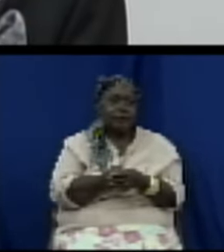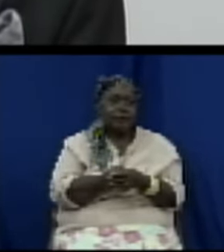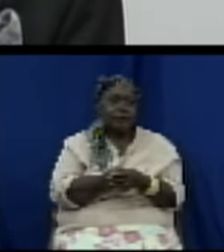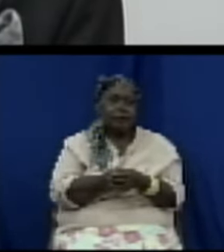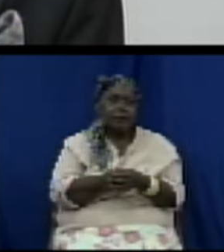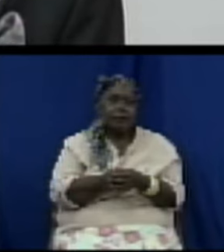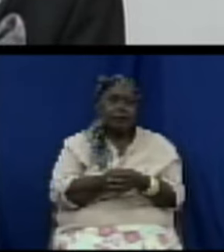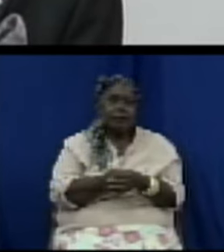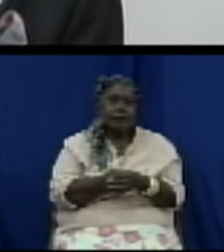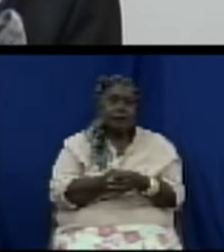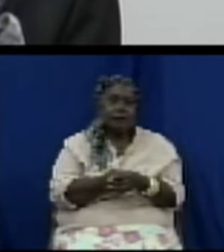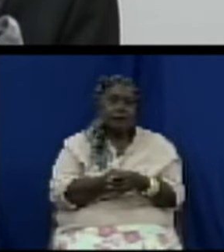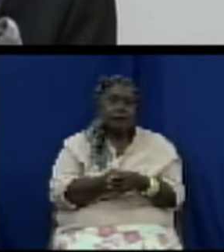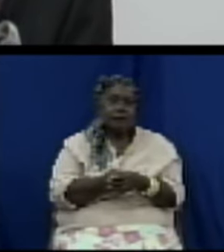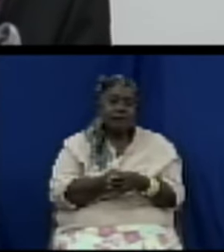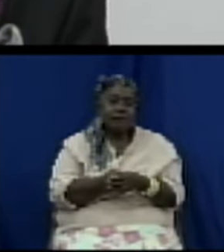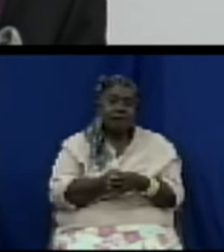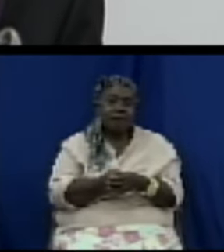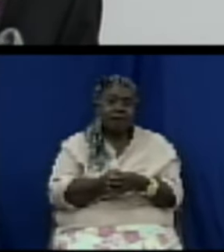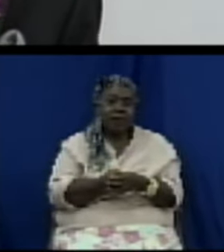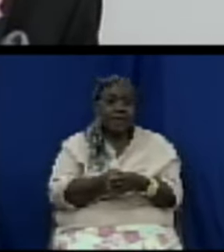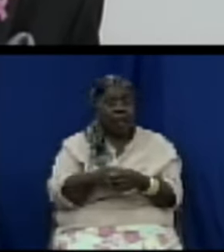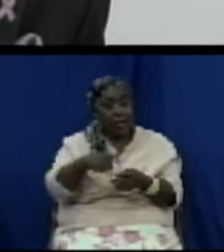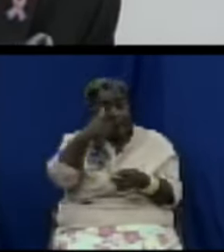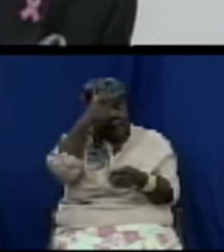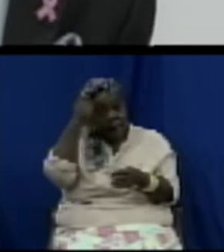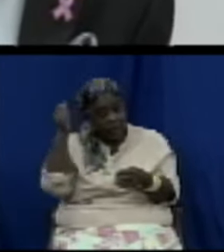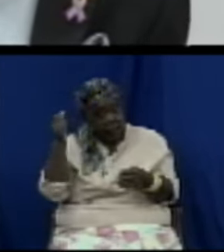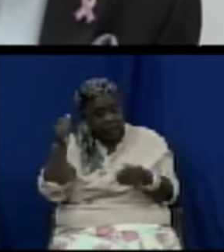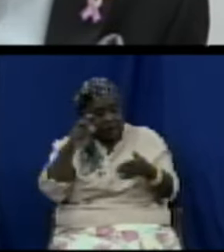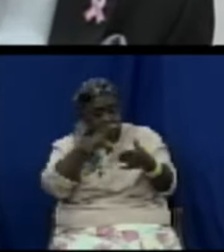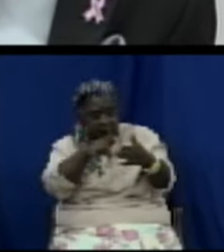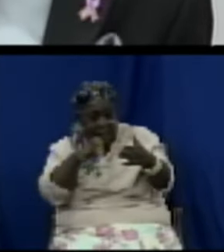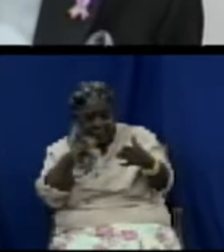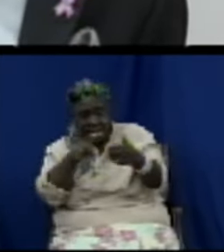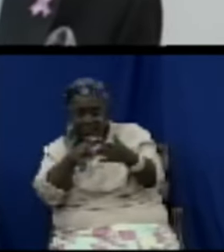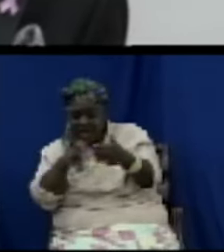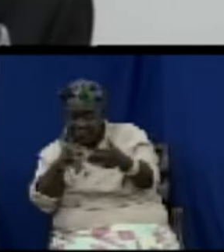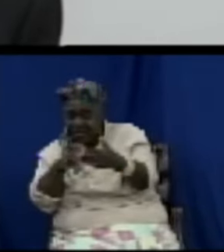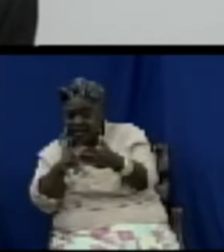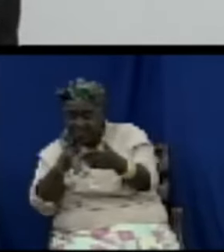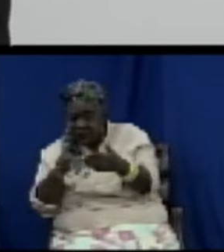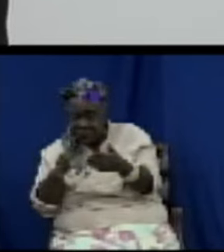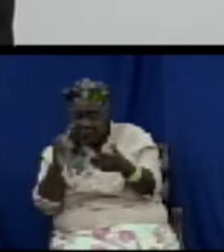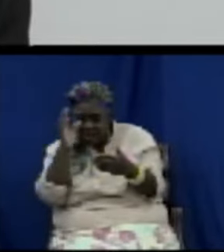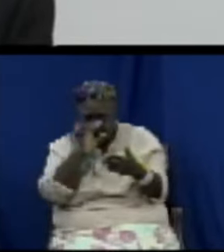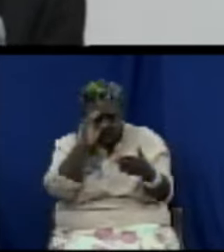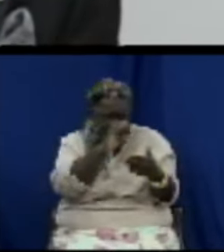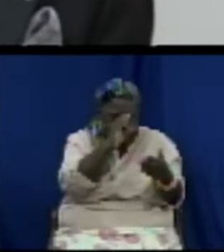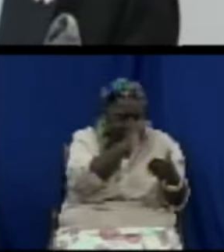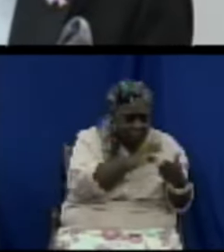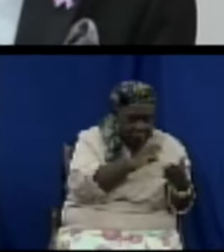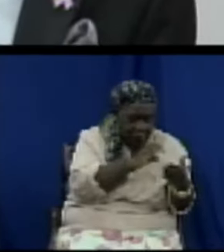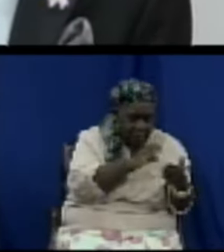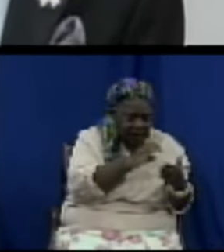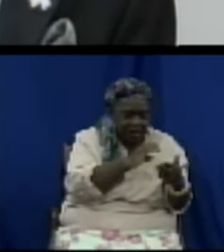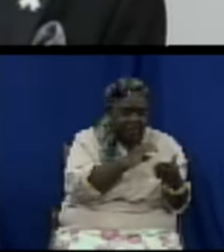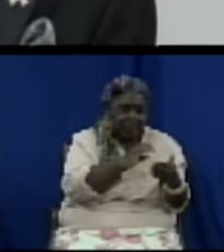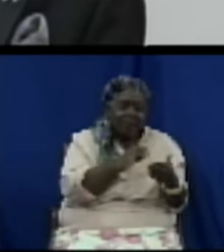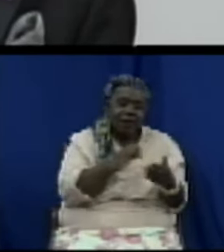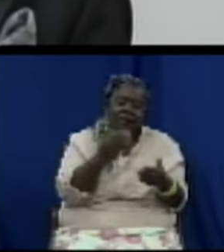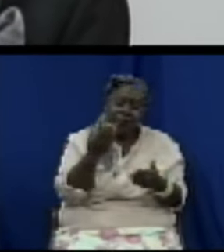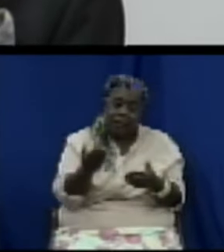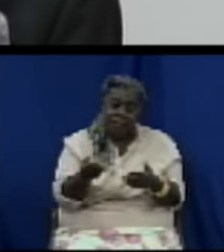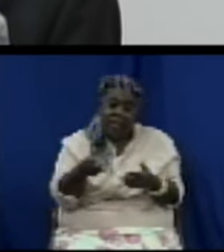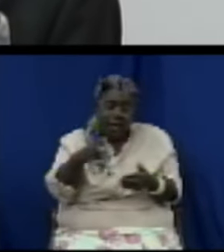and as a result of this investigation that would have been done there would